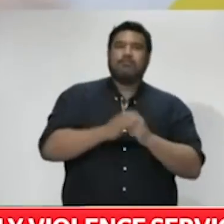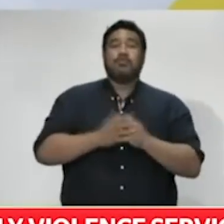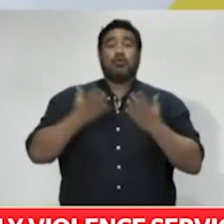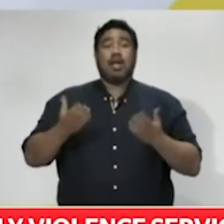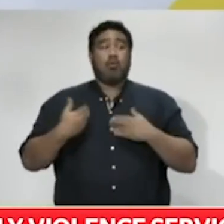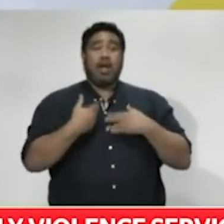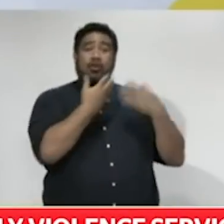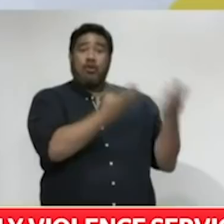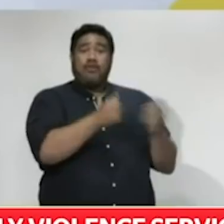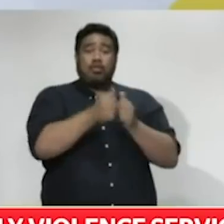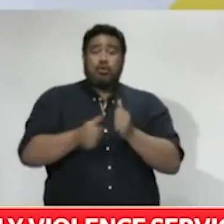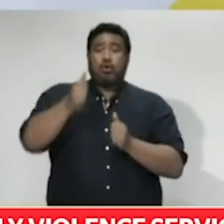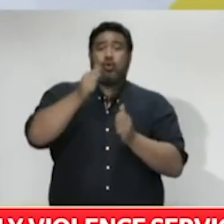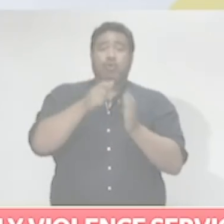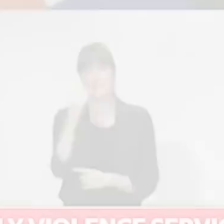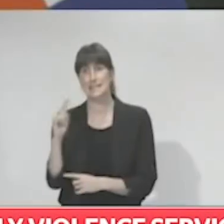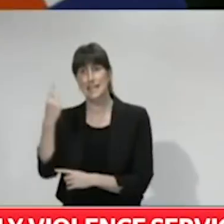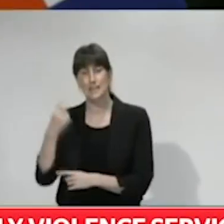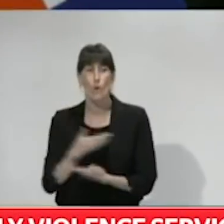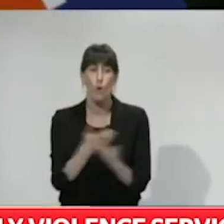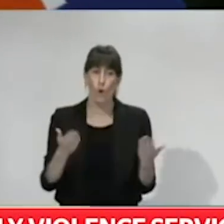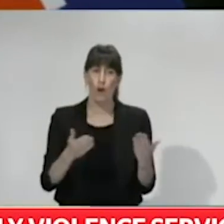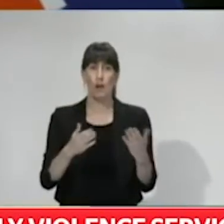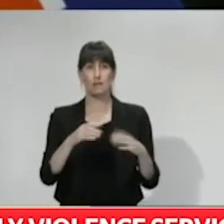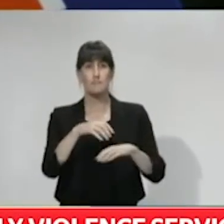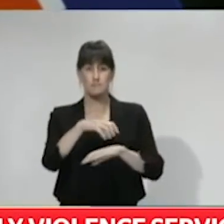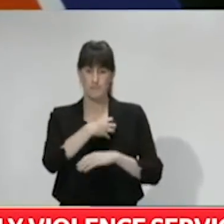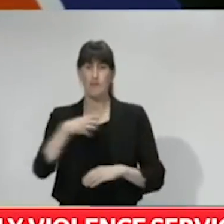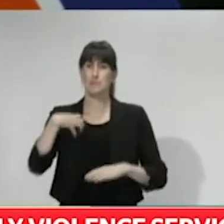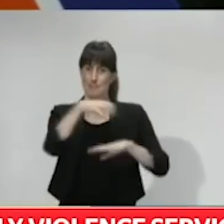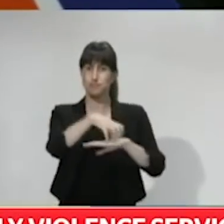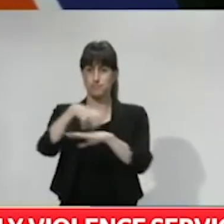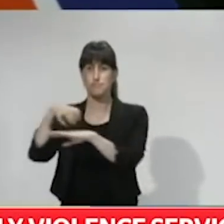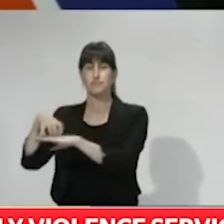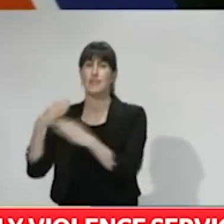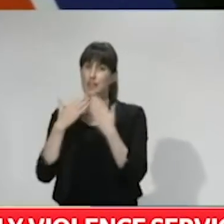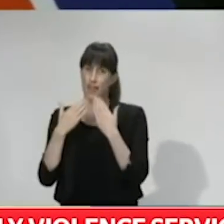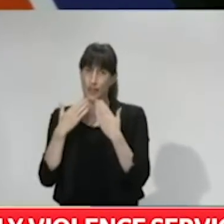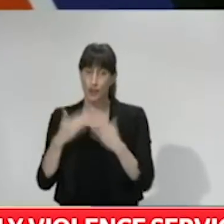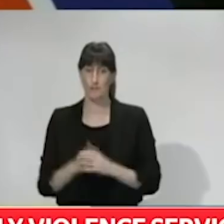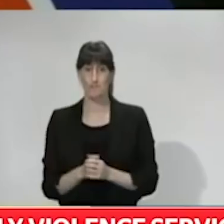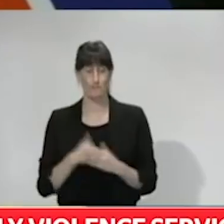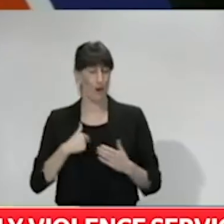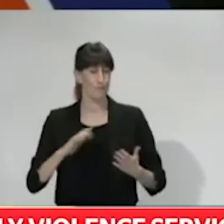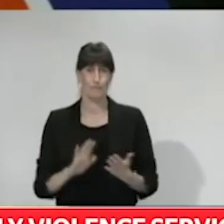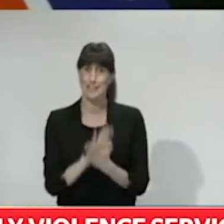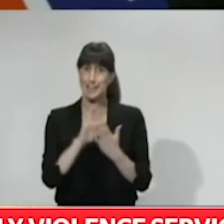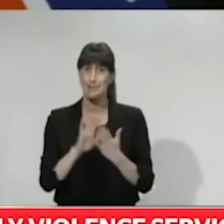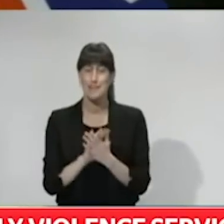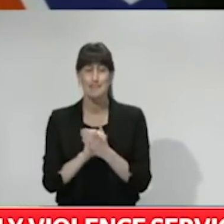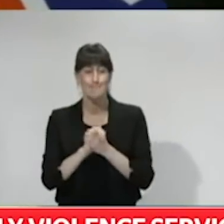detail, I'd like now to hand over to Ange. Look, I'm pleased and excited to be here today discussing what